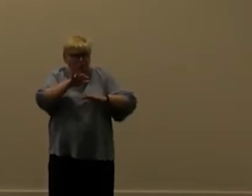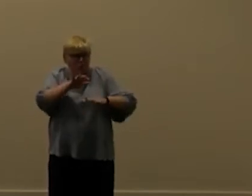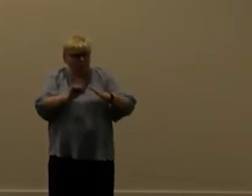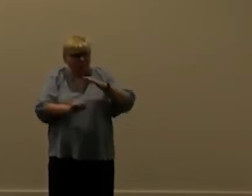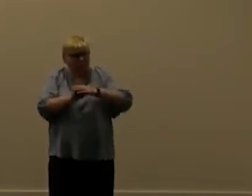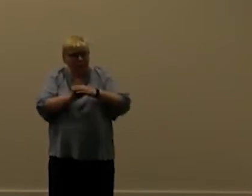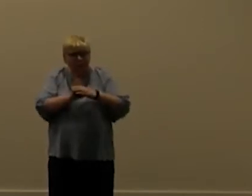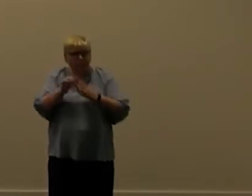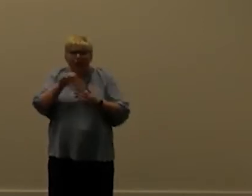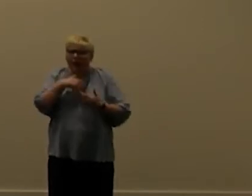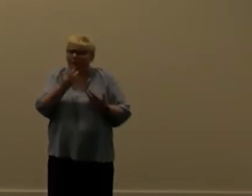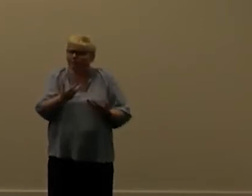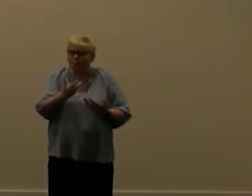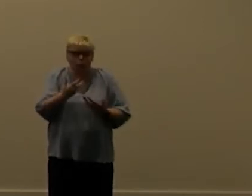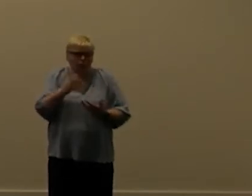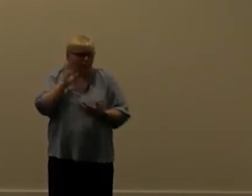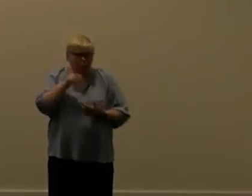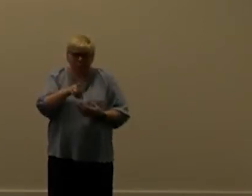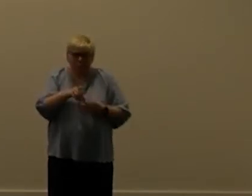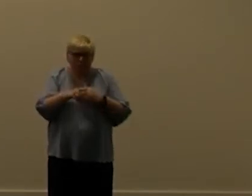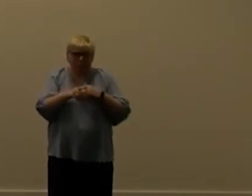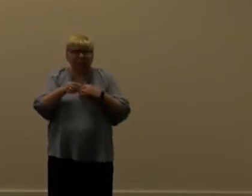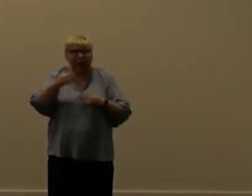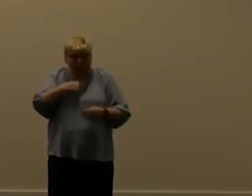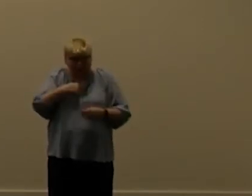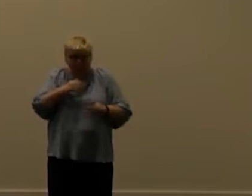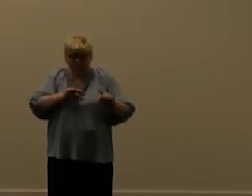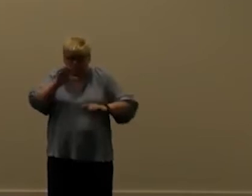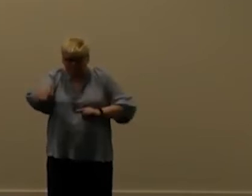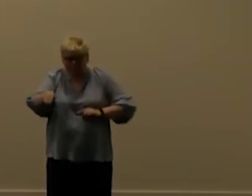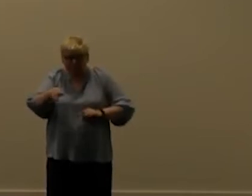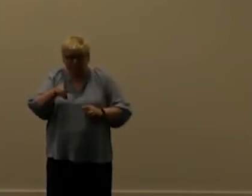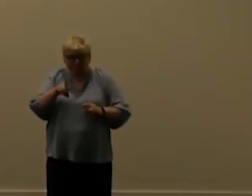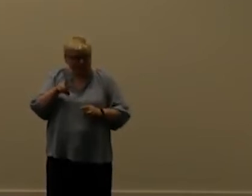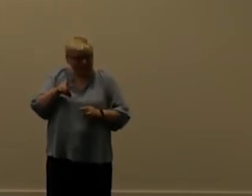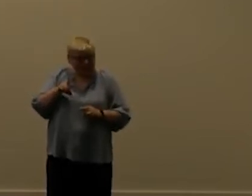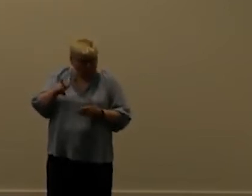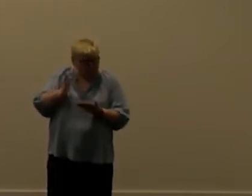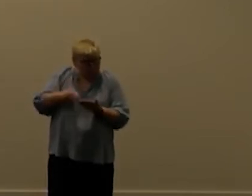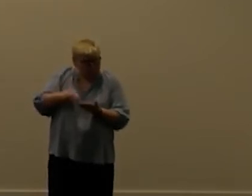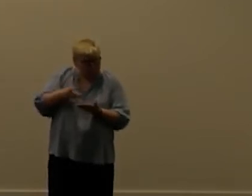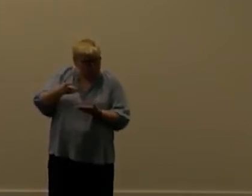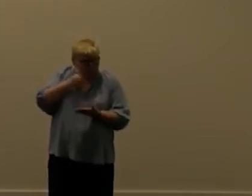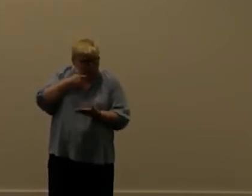not that i've heard no no i reached out to them asking like are you sure this is going to happen